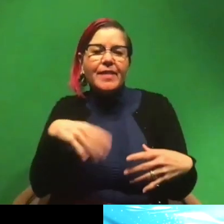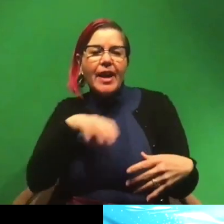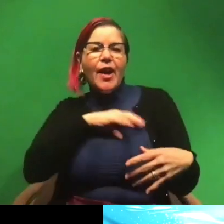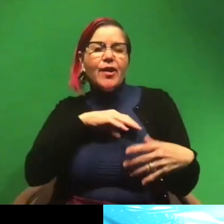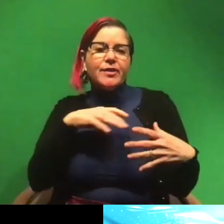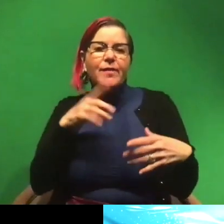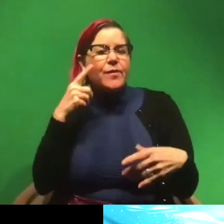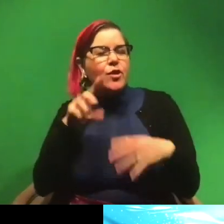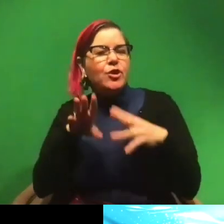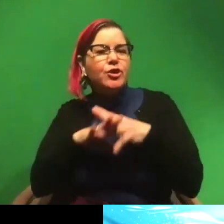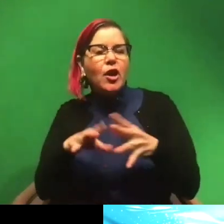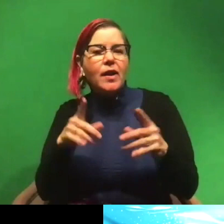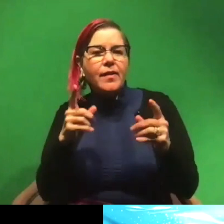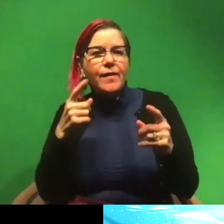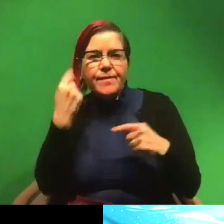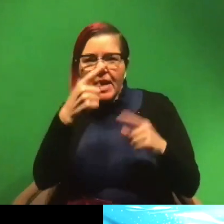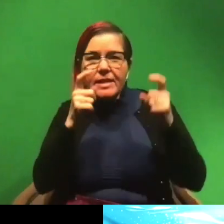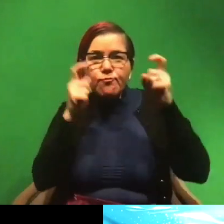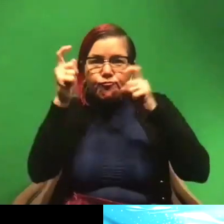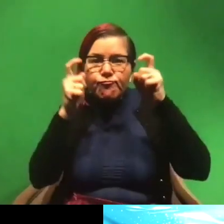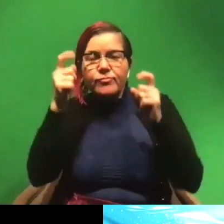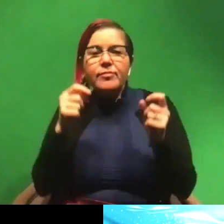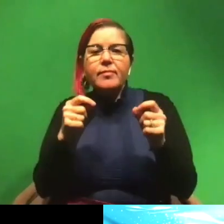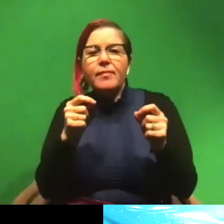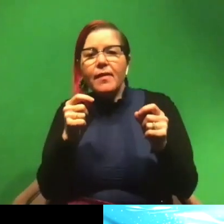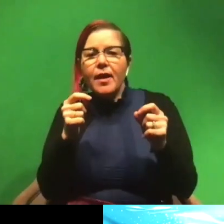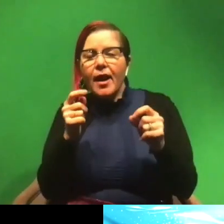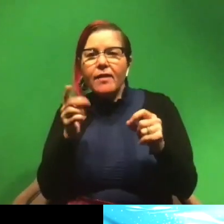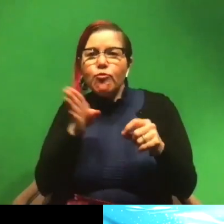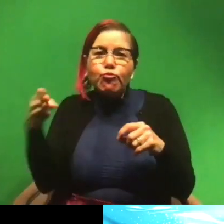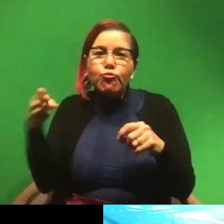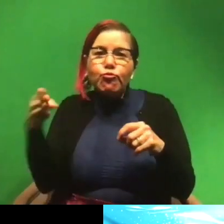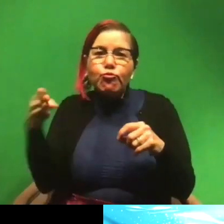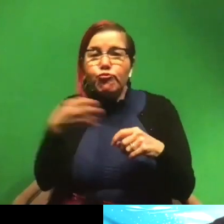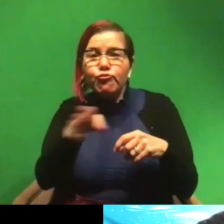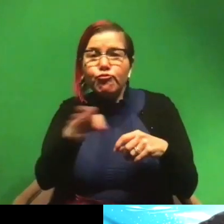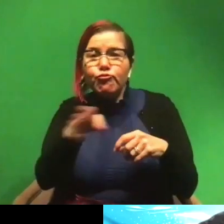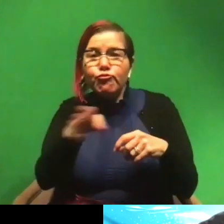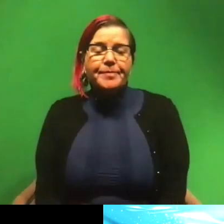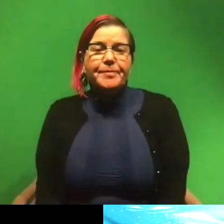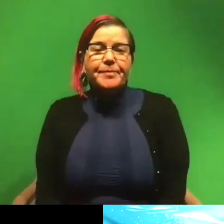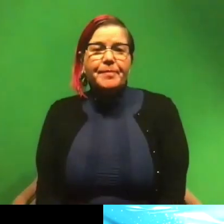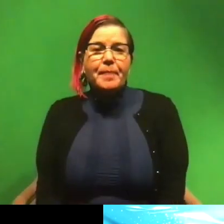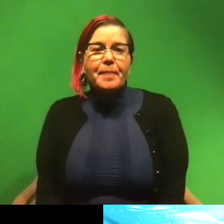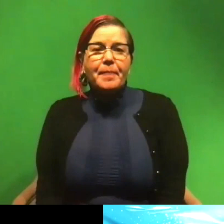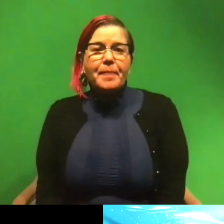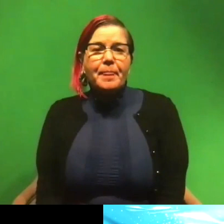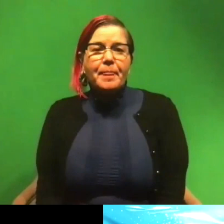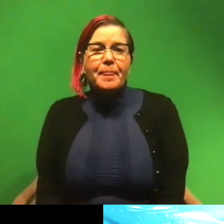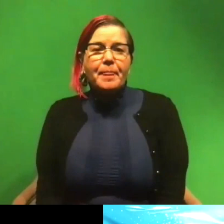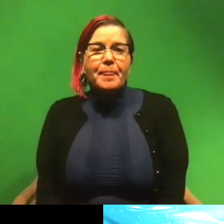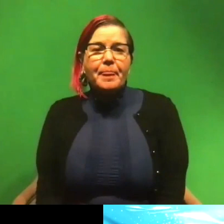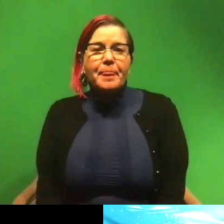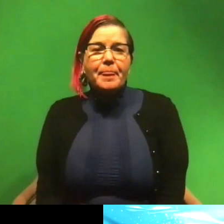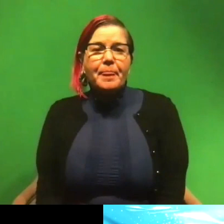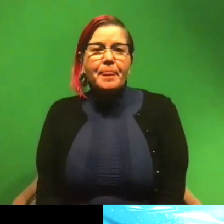have very expressive faces, and they kind of just bumble around, and they're cute. Awesome. Solid answer.